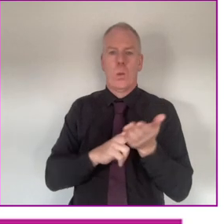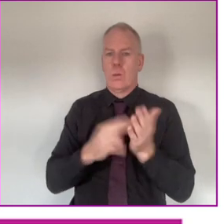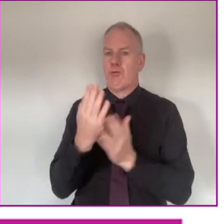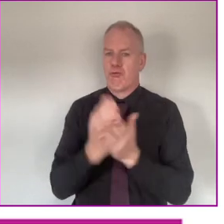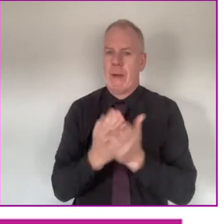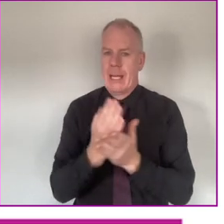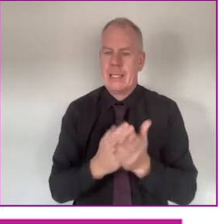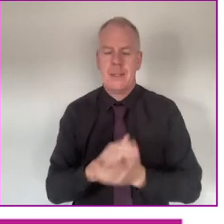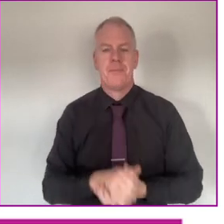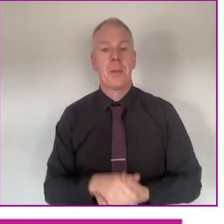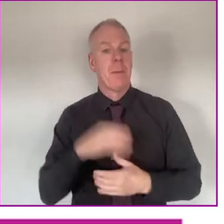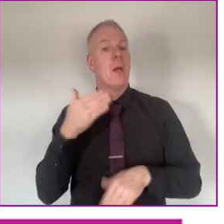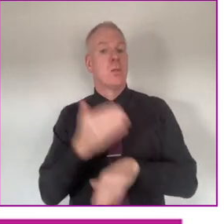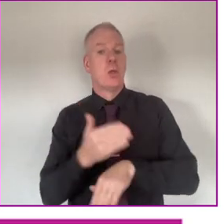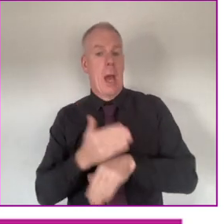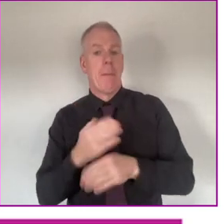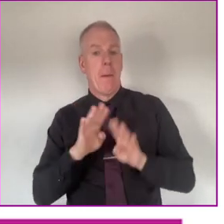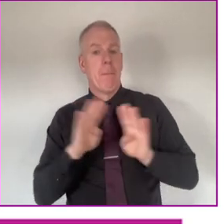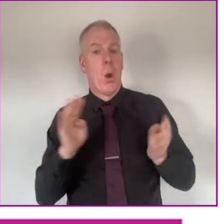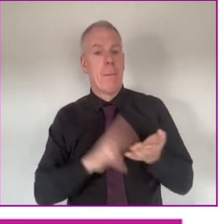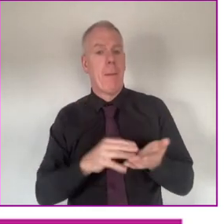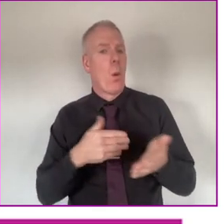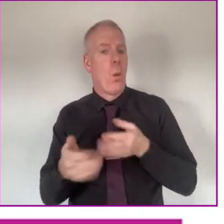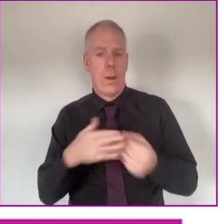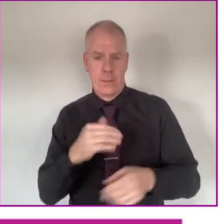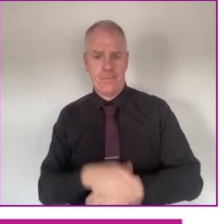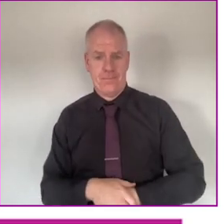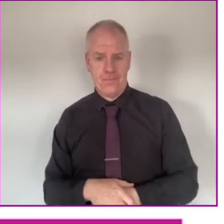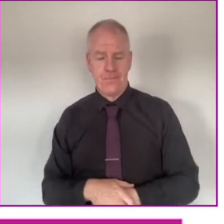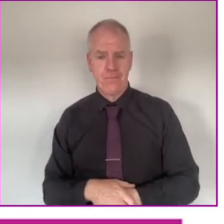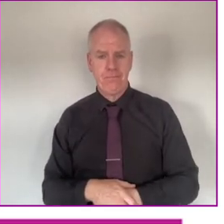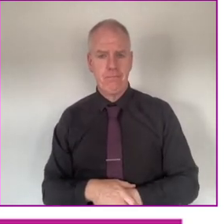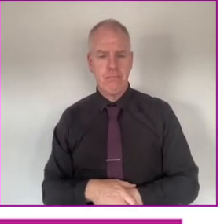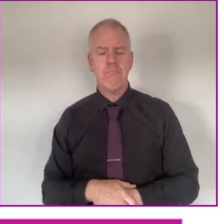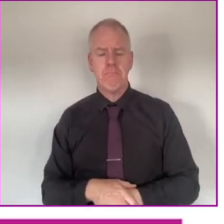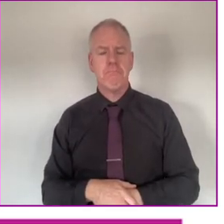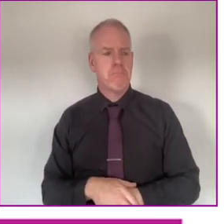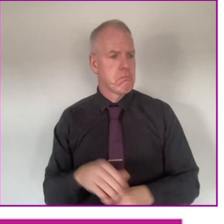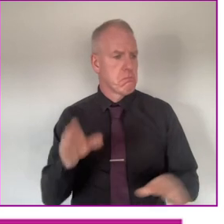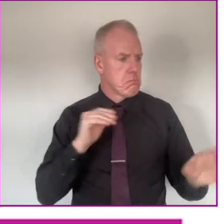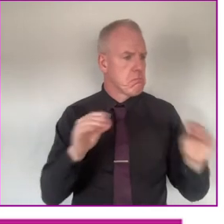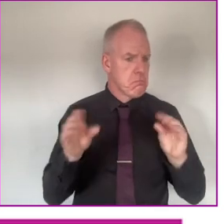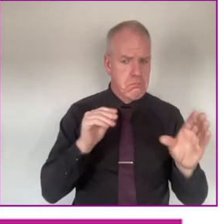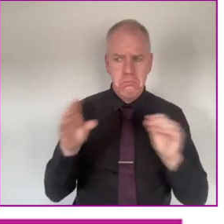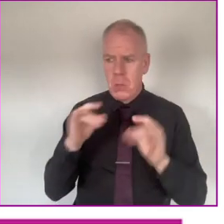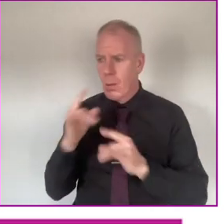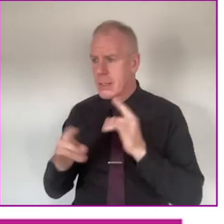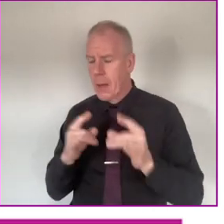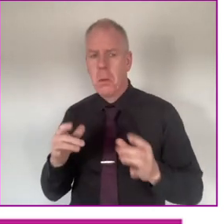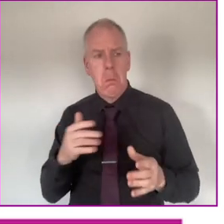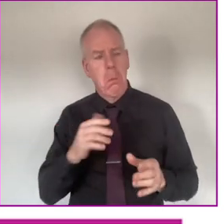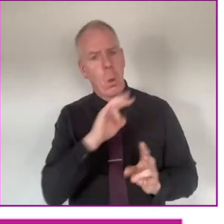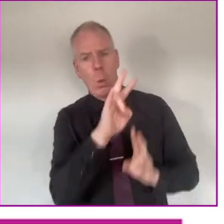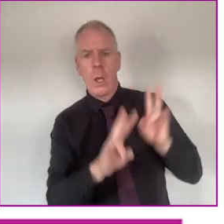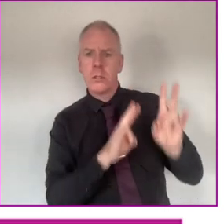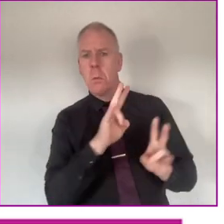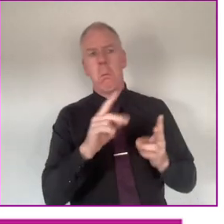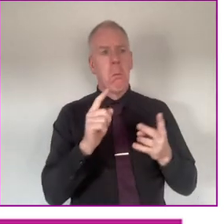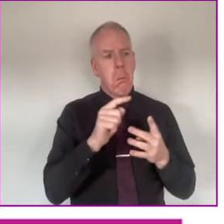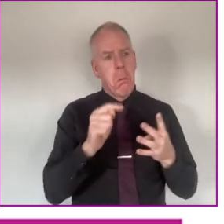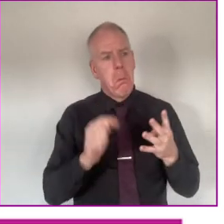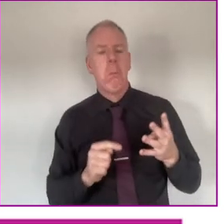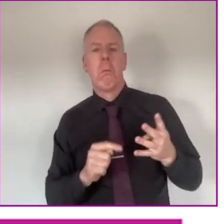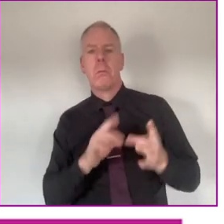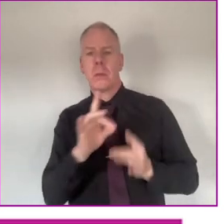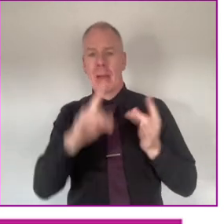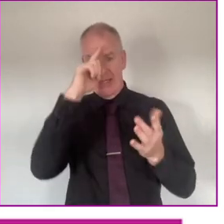when I'm using the train. But my job as a board member really is to listen to what's happening in the company. To ask